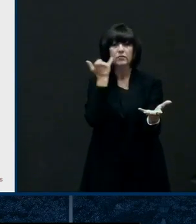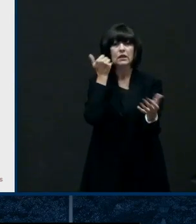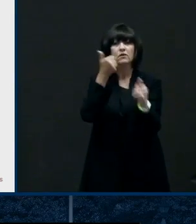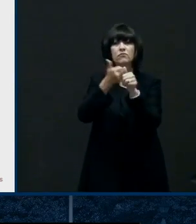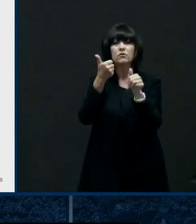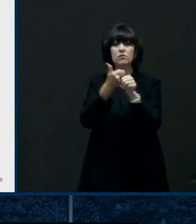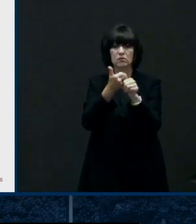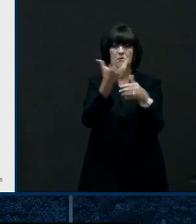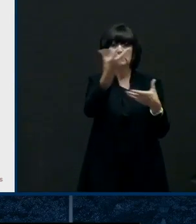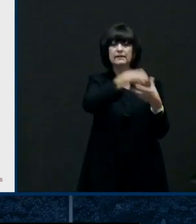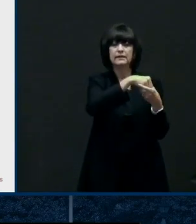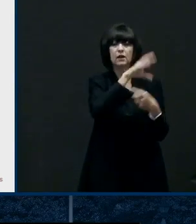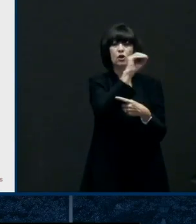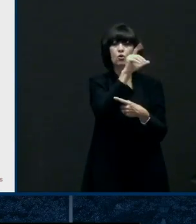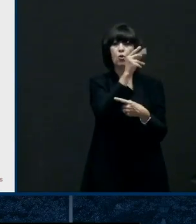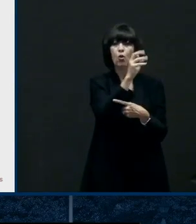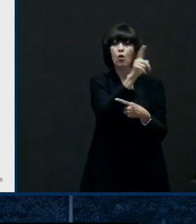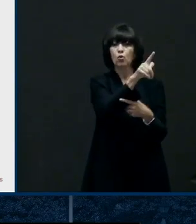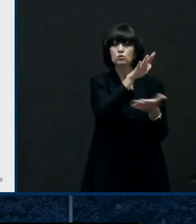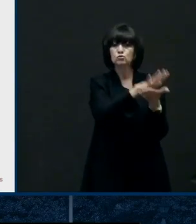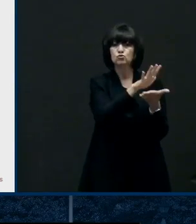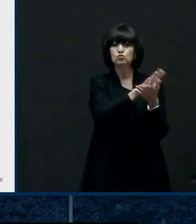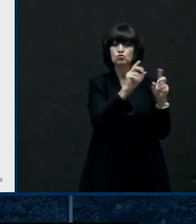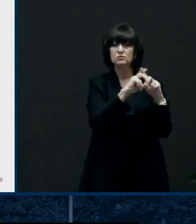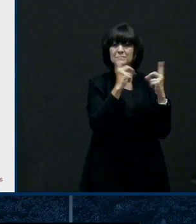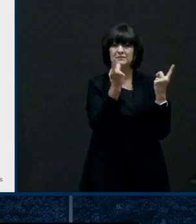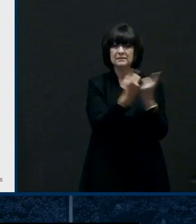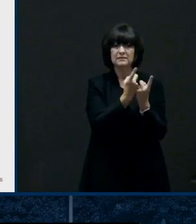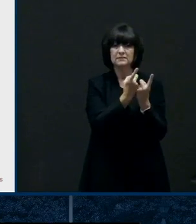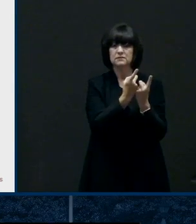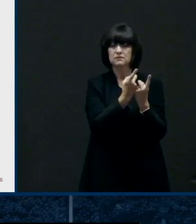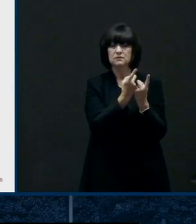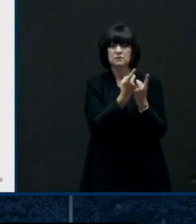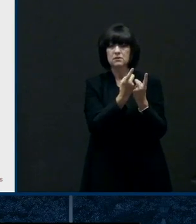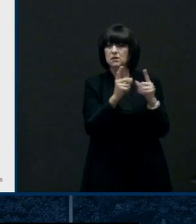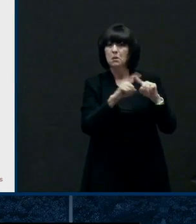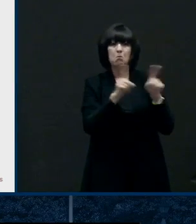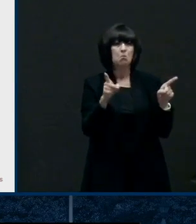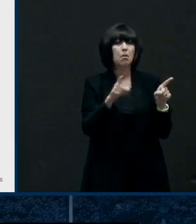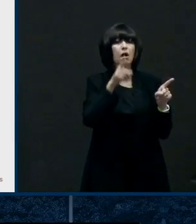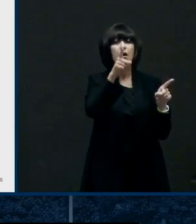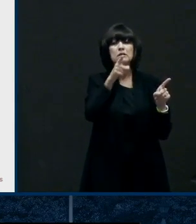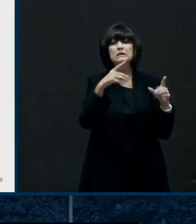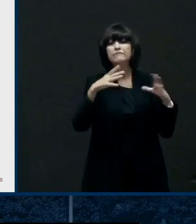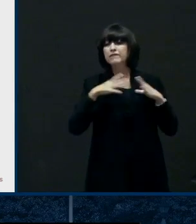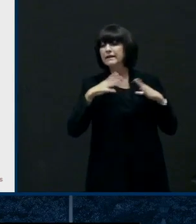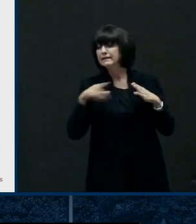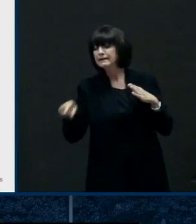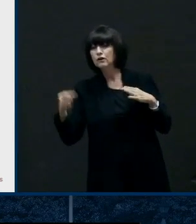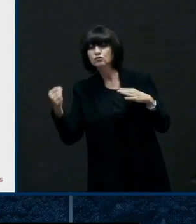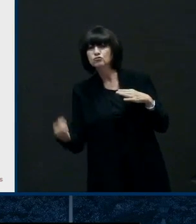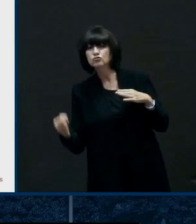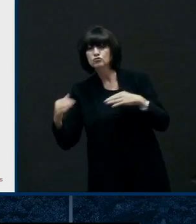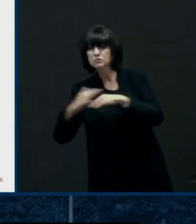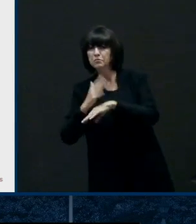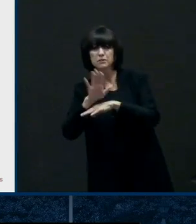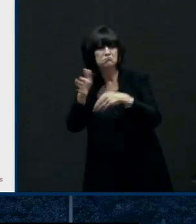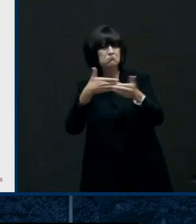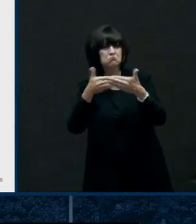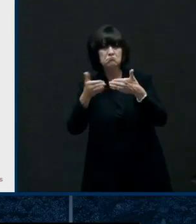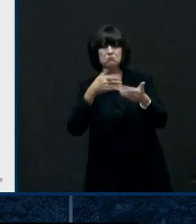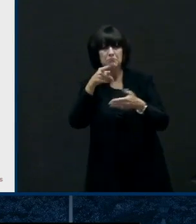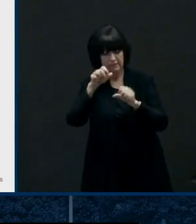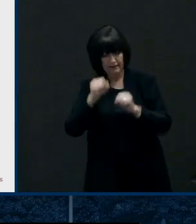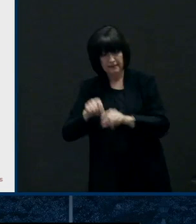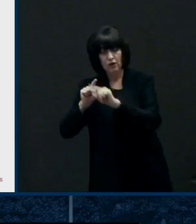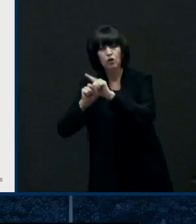district but you happen to be somewhere else today they're testing there we don't care where you take your kids to get tested they could go to any one of these sites they're going to be open